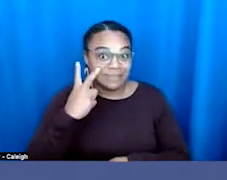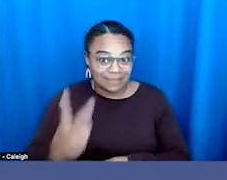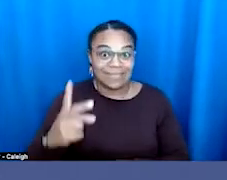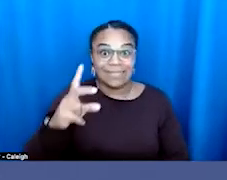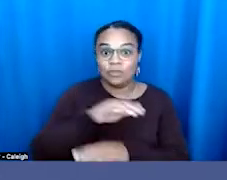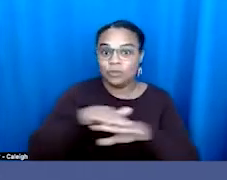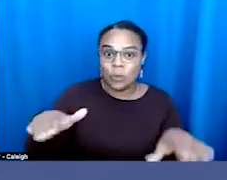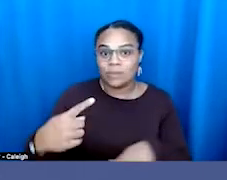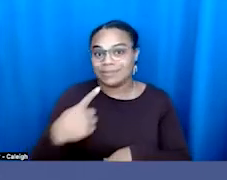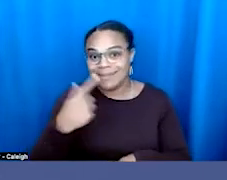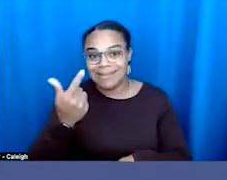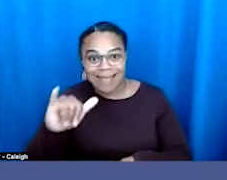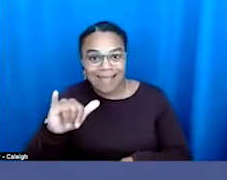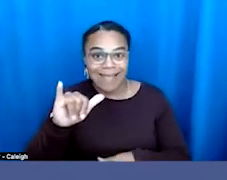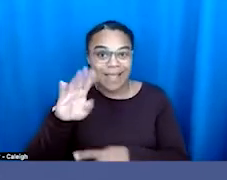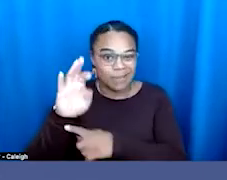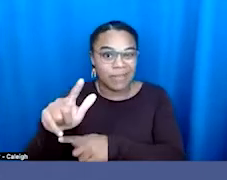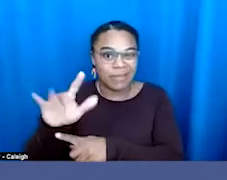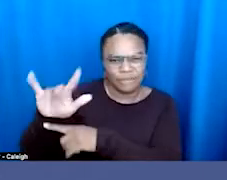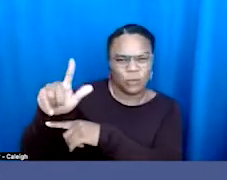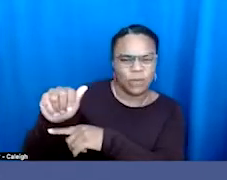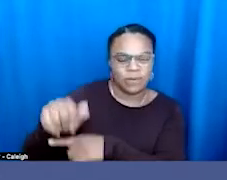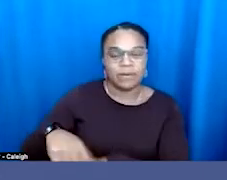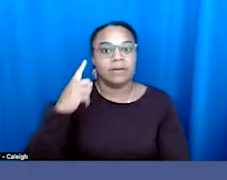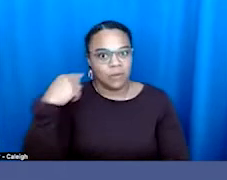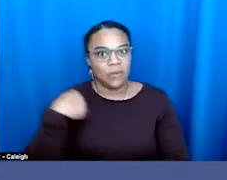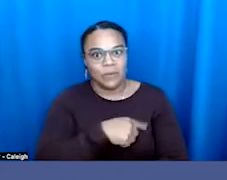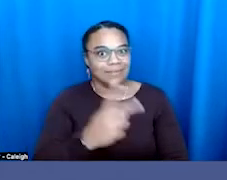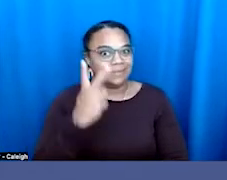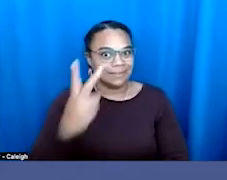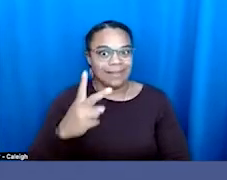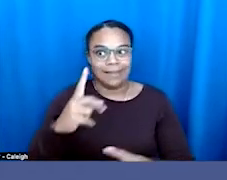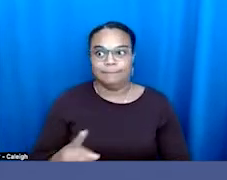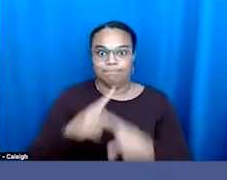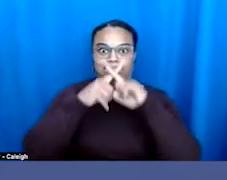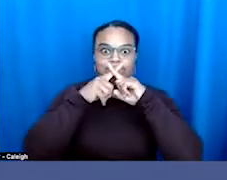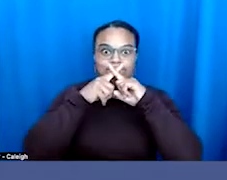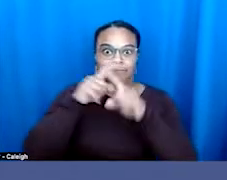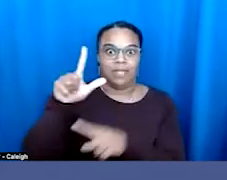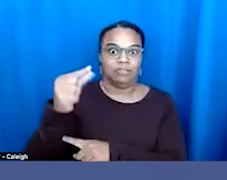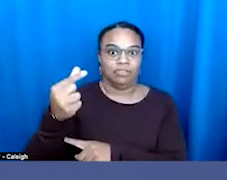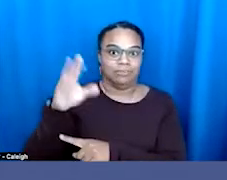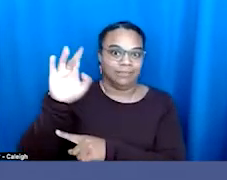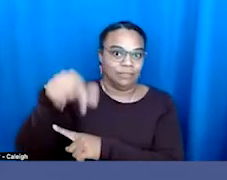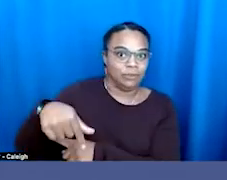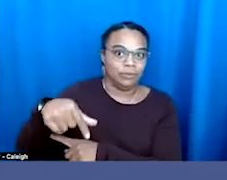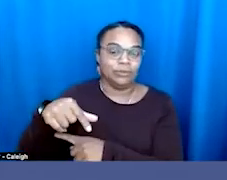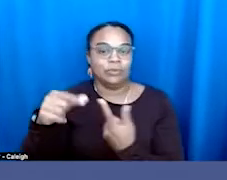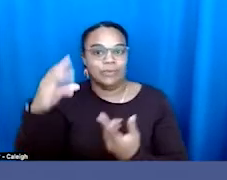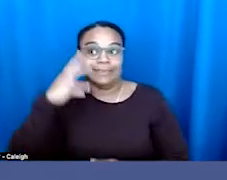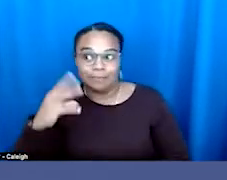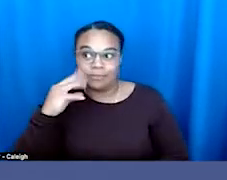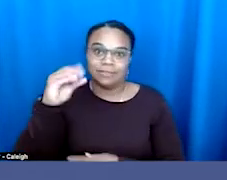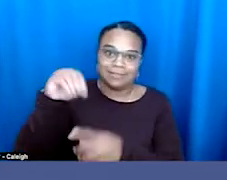Florida. We've seen censorship of LGBTQ experiences in libraries and in schools across the nation.